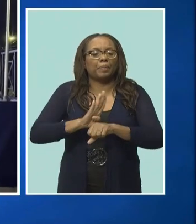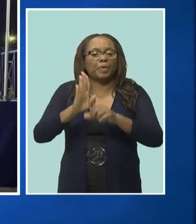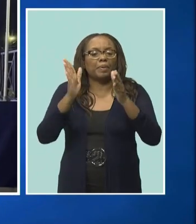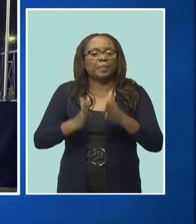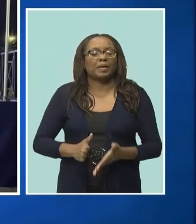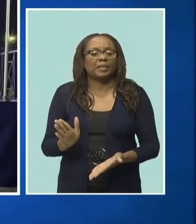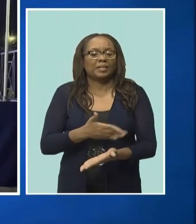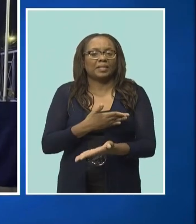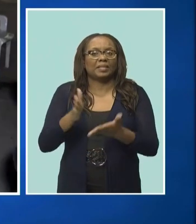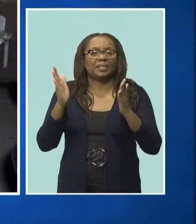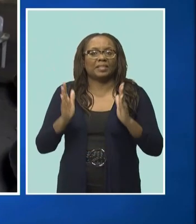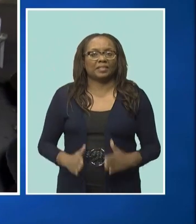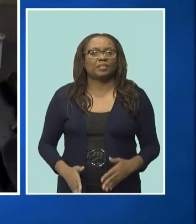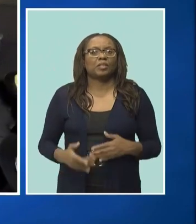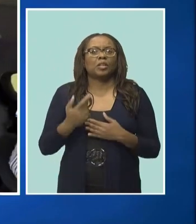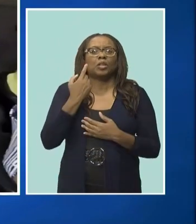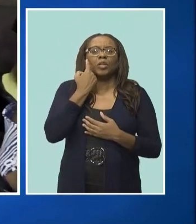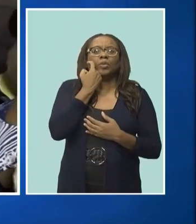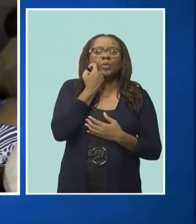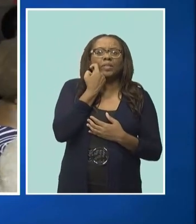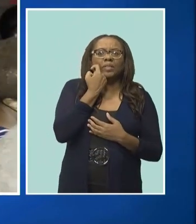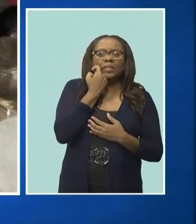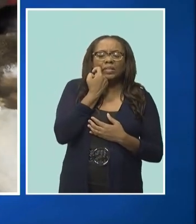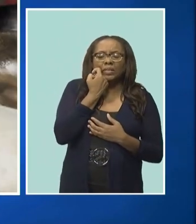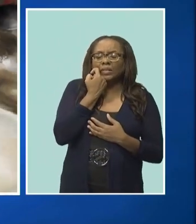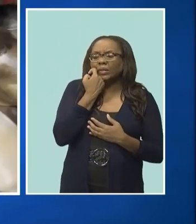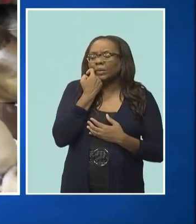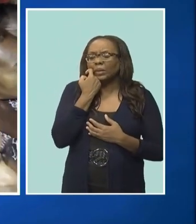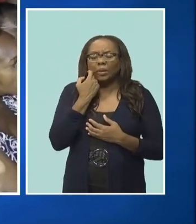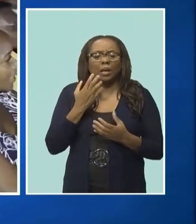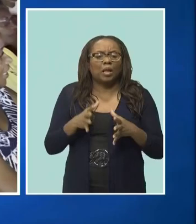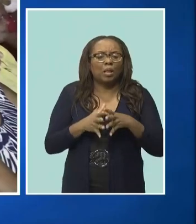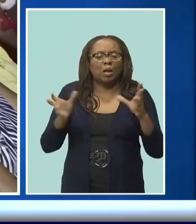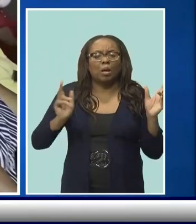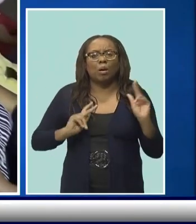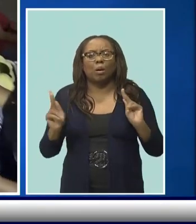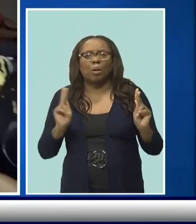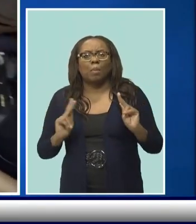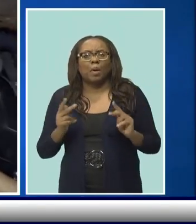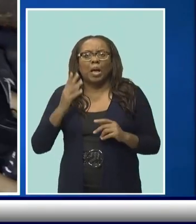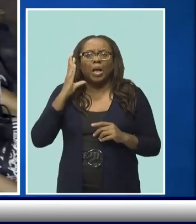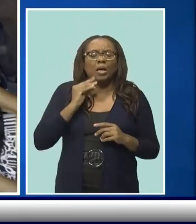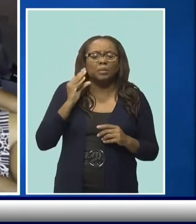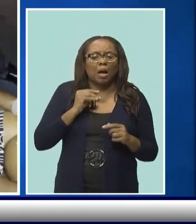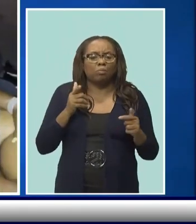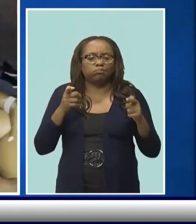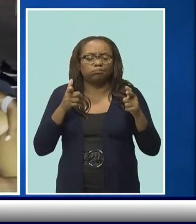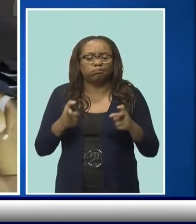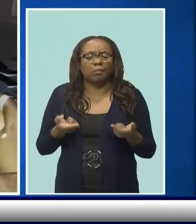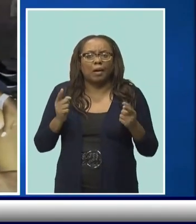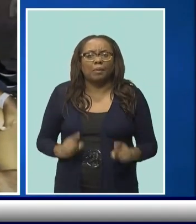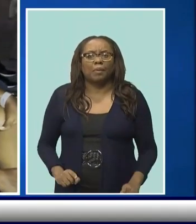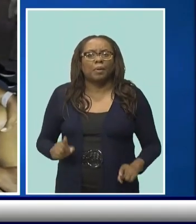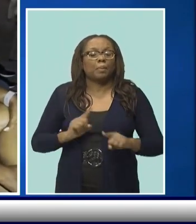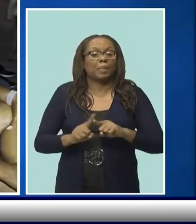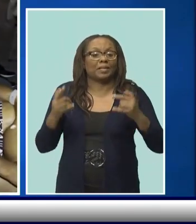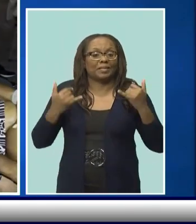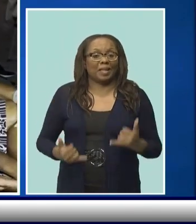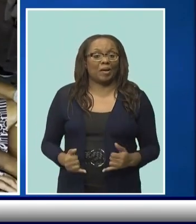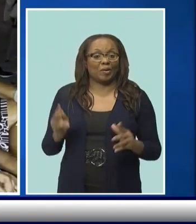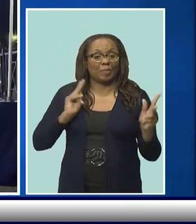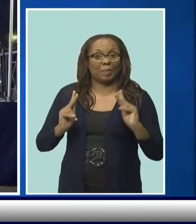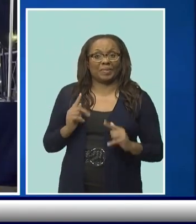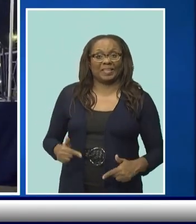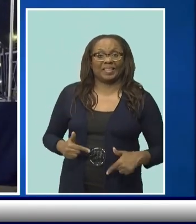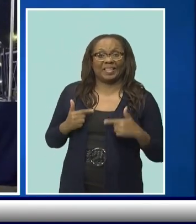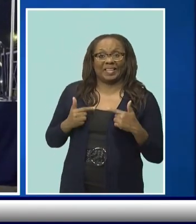Unlike recent times, instead of being paralyzed by the fear of gun violence, residents of all ages were all smiles. As we